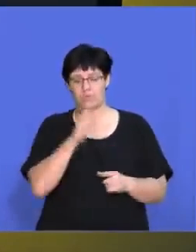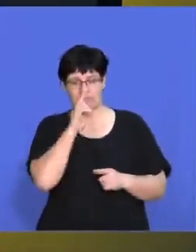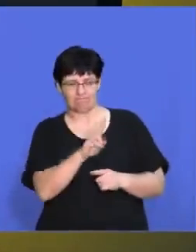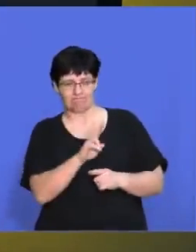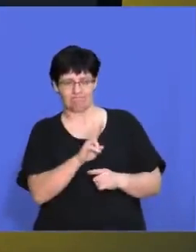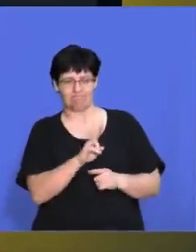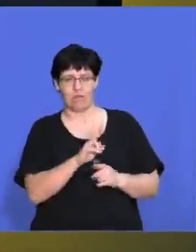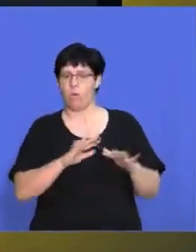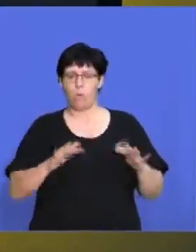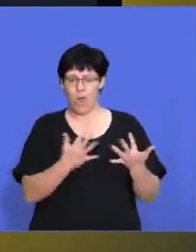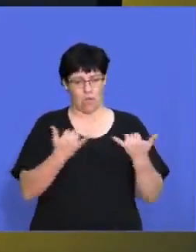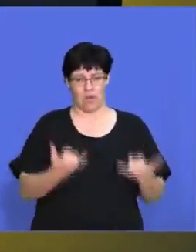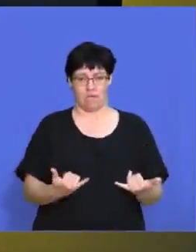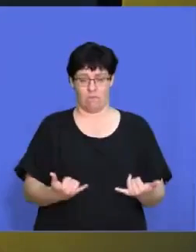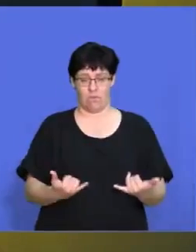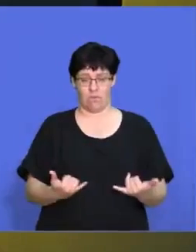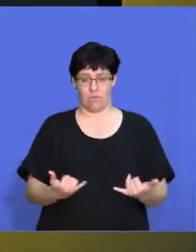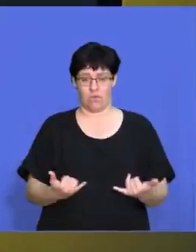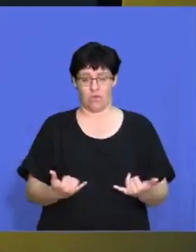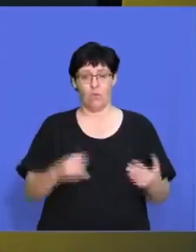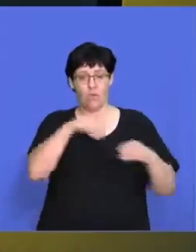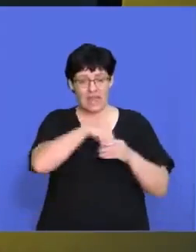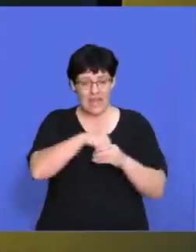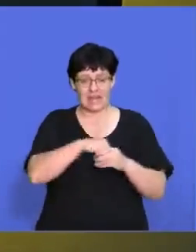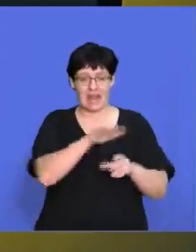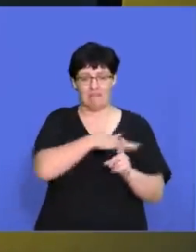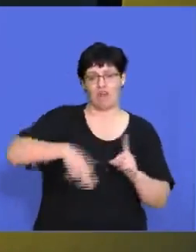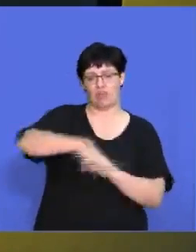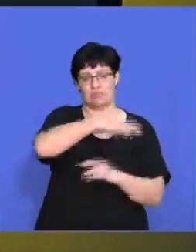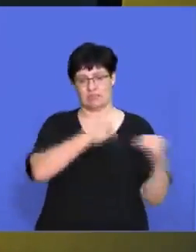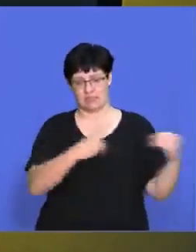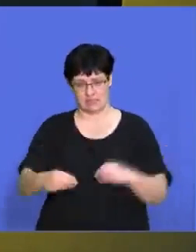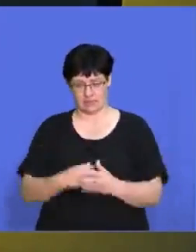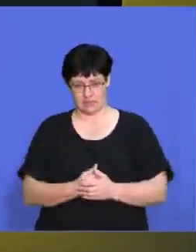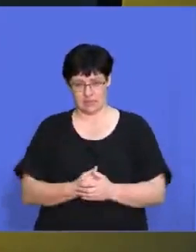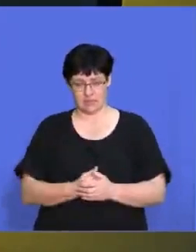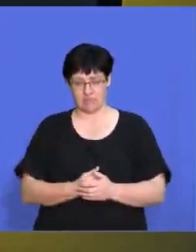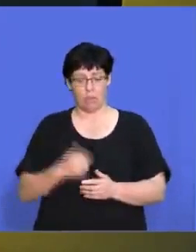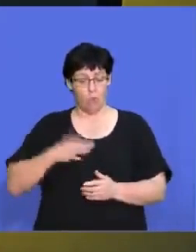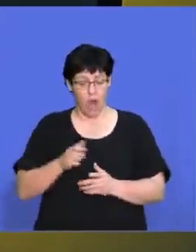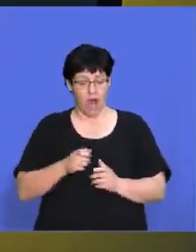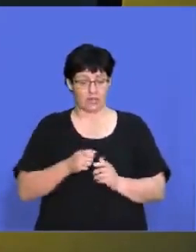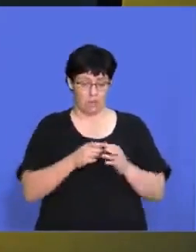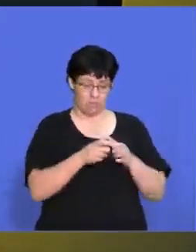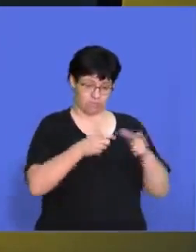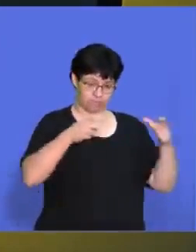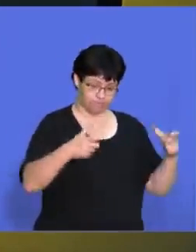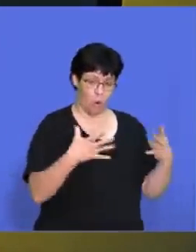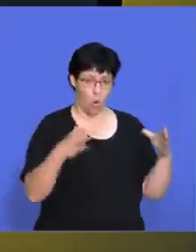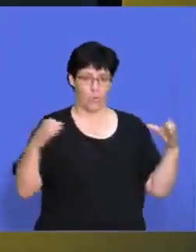sitting in in the business environment? Are we looking to expand or are we looking to to contract?